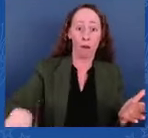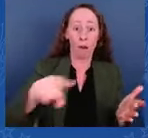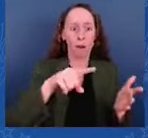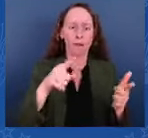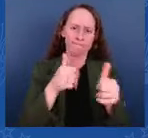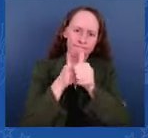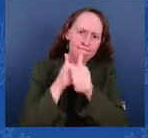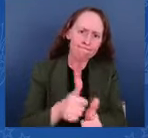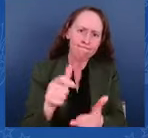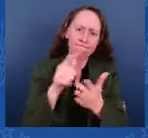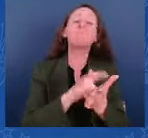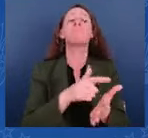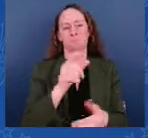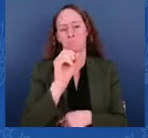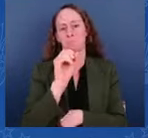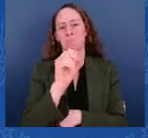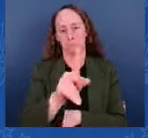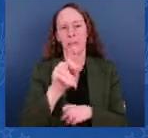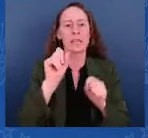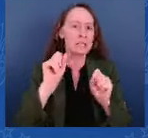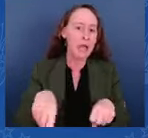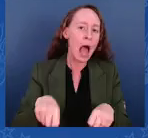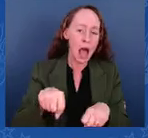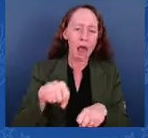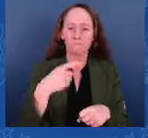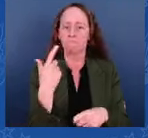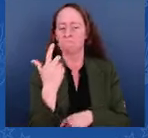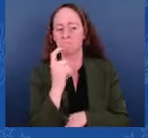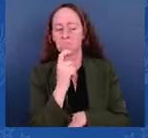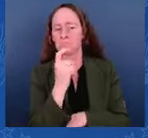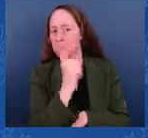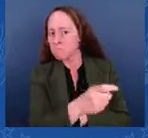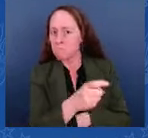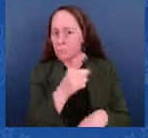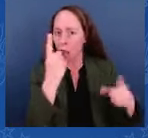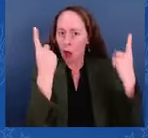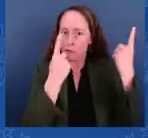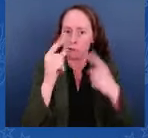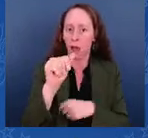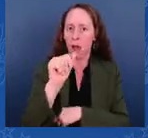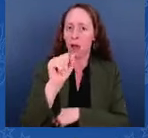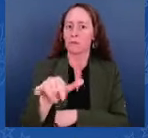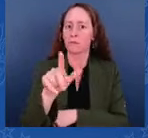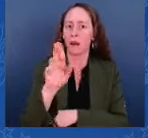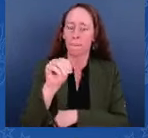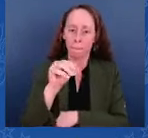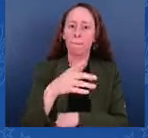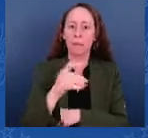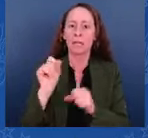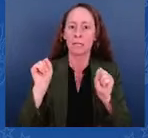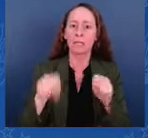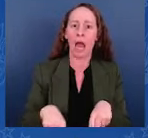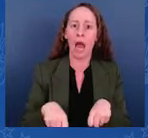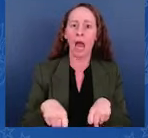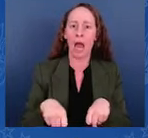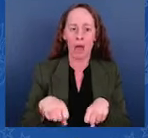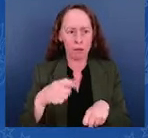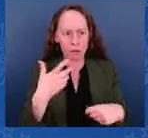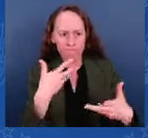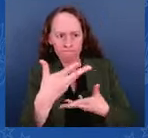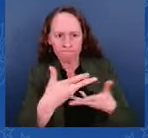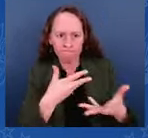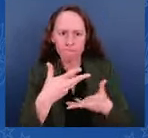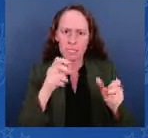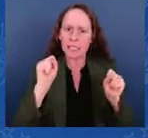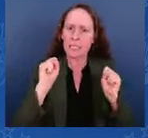example, by making an appointment and coming to a port of entry, asylum will still be available to them — still available. But if an